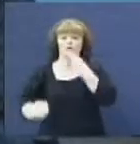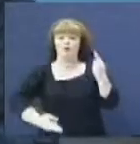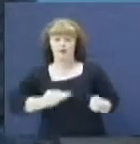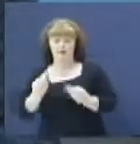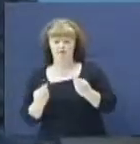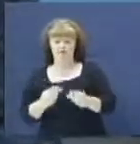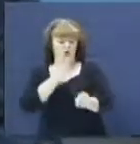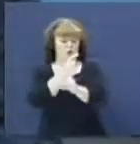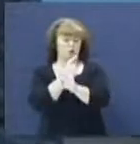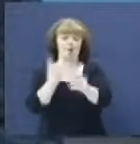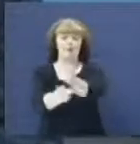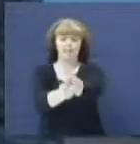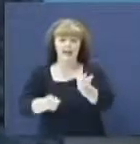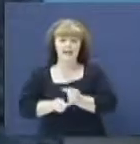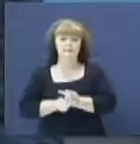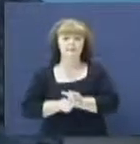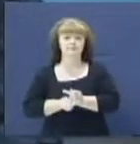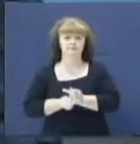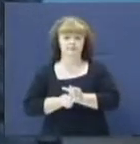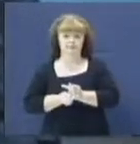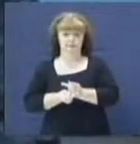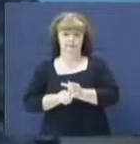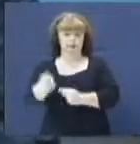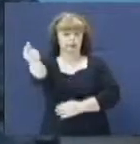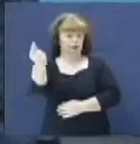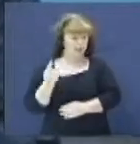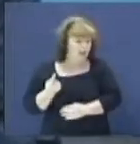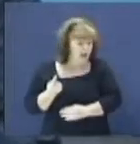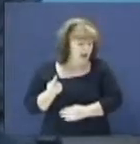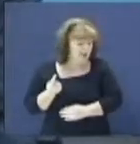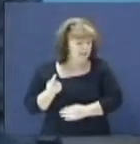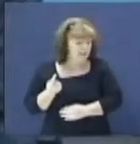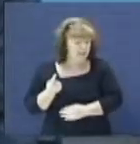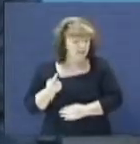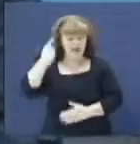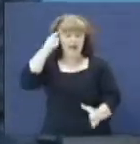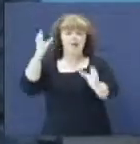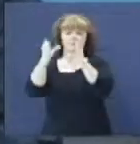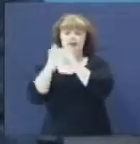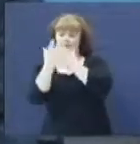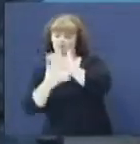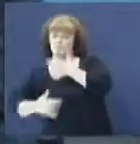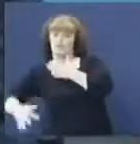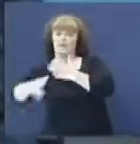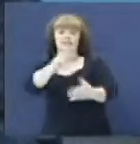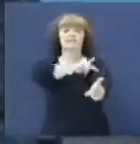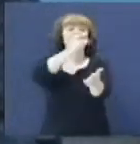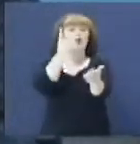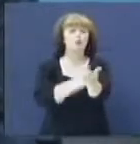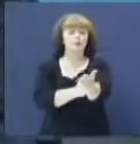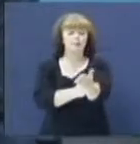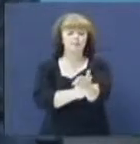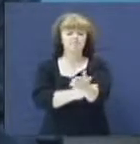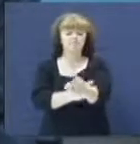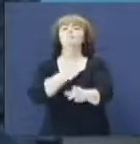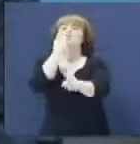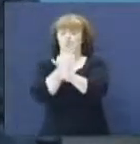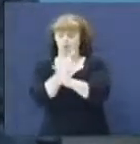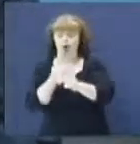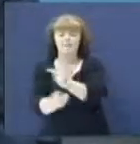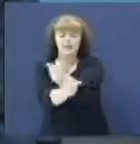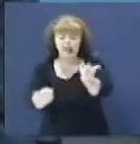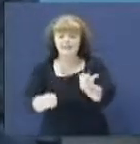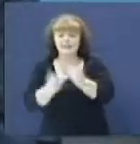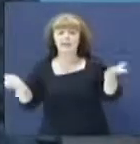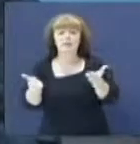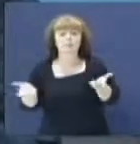you're in the right place. If you've come and still believe the blood has power, you're in the right place.